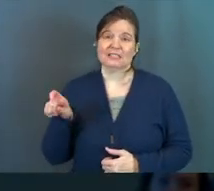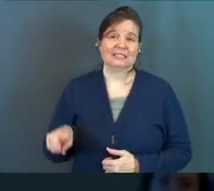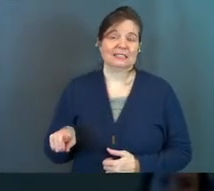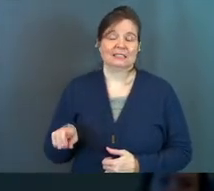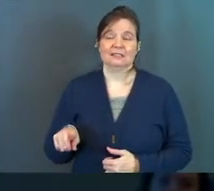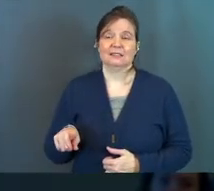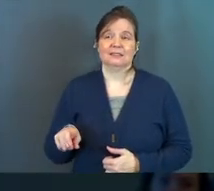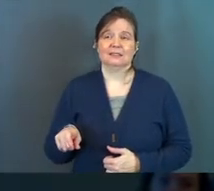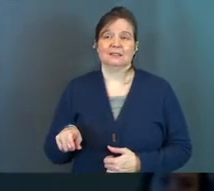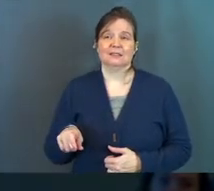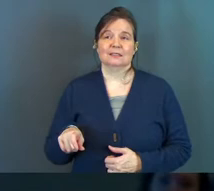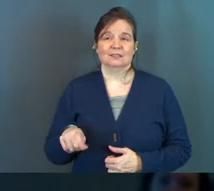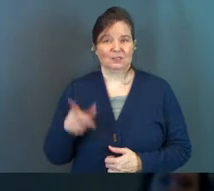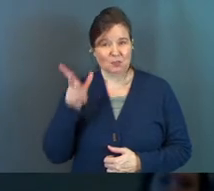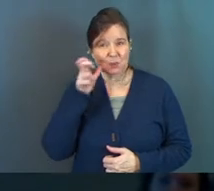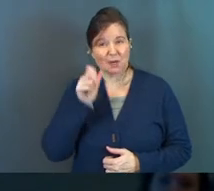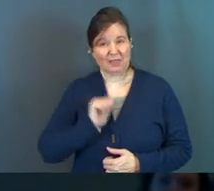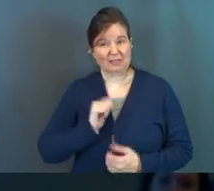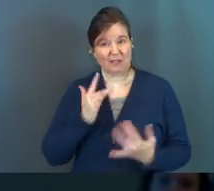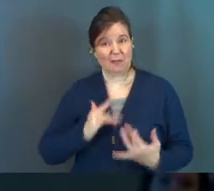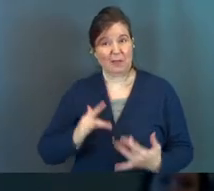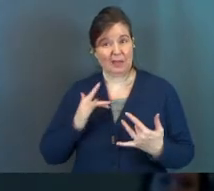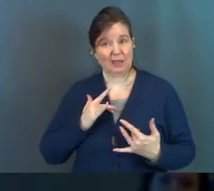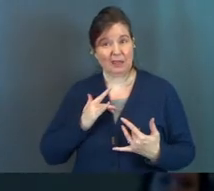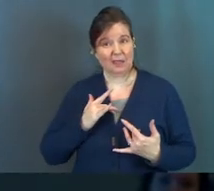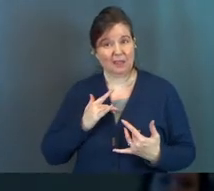need, do you hear the self-pity?